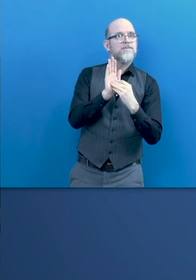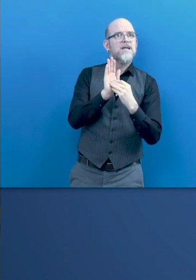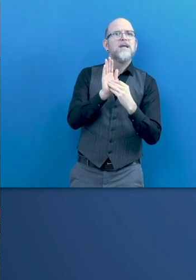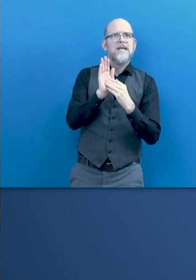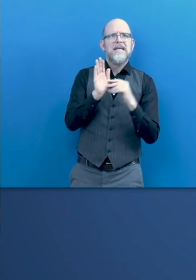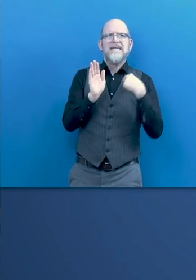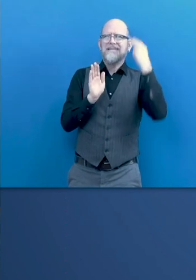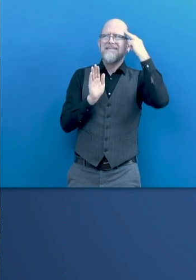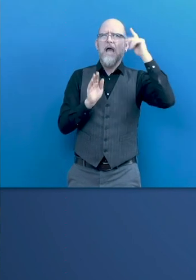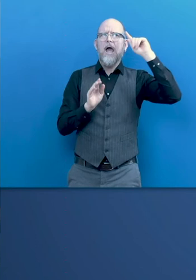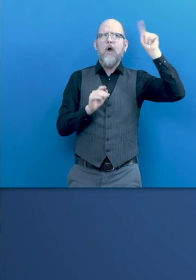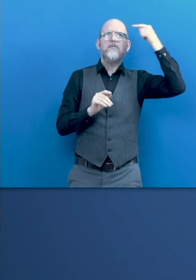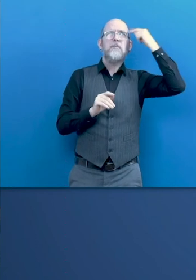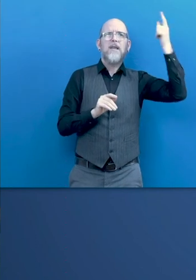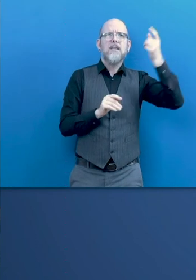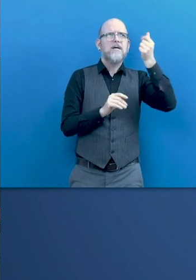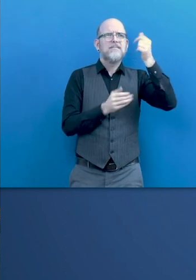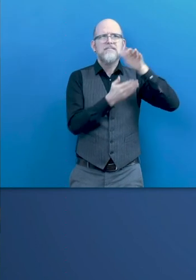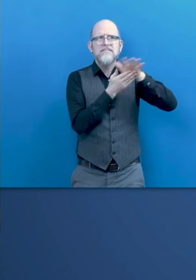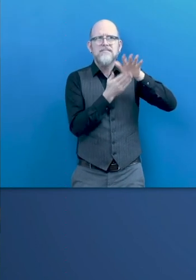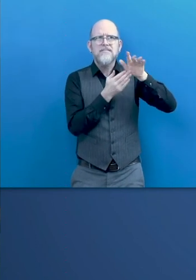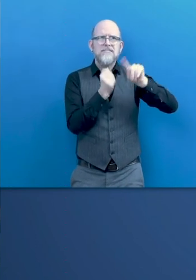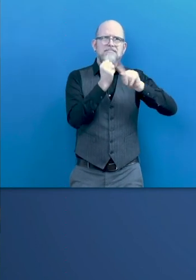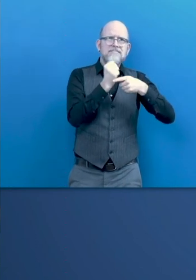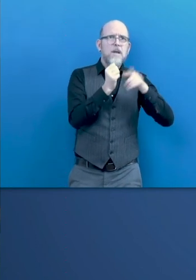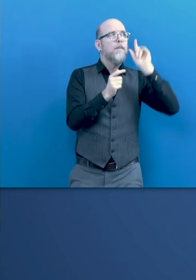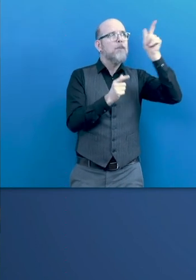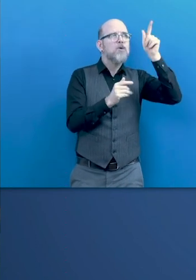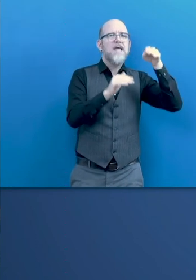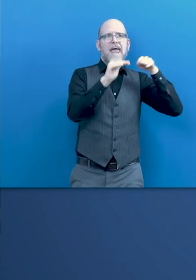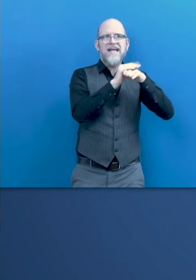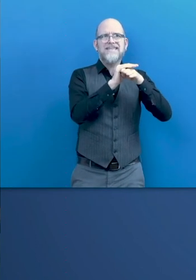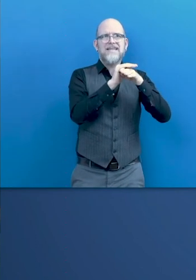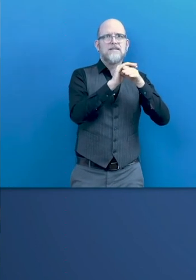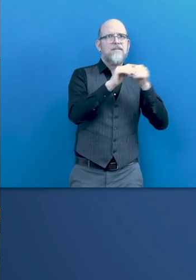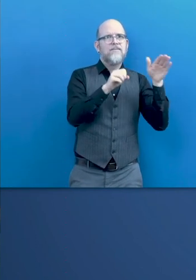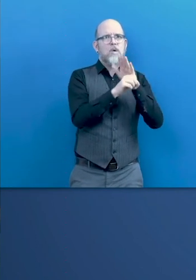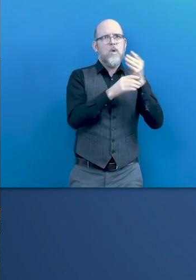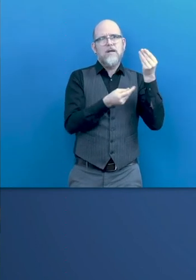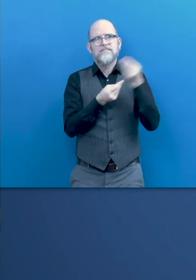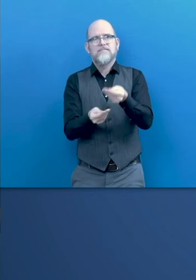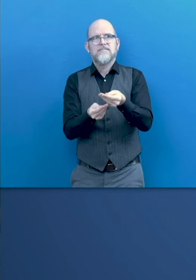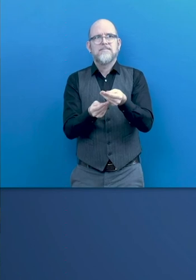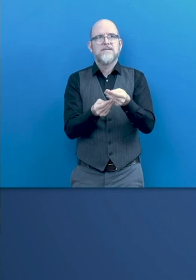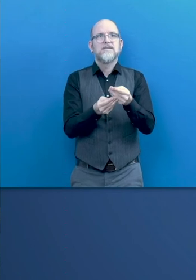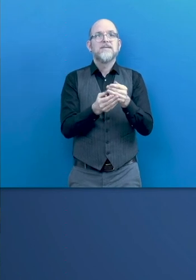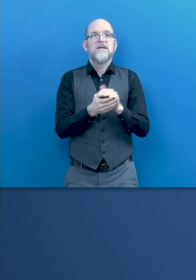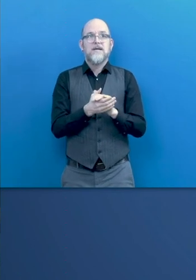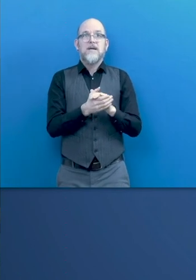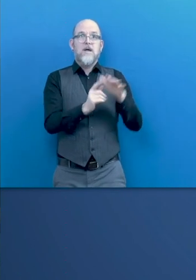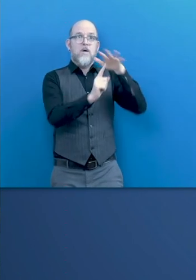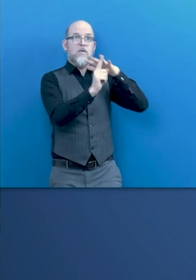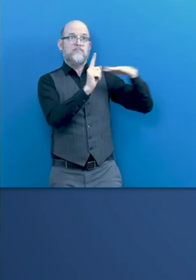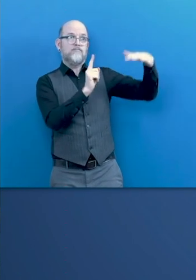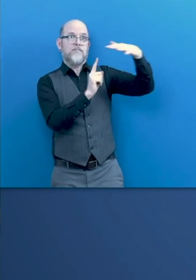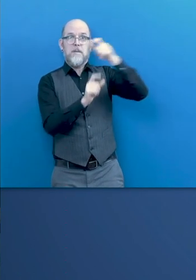will create that more enabling environment for people with disabilities to be able to work barrier free. And all these policies and all of legislation are